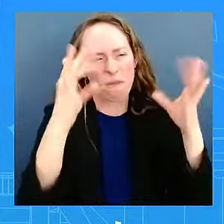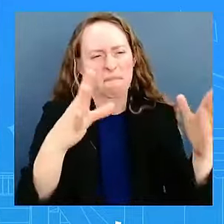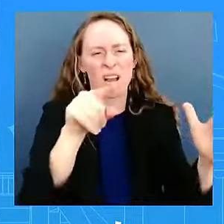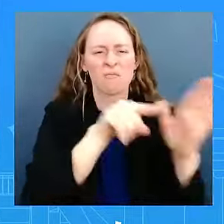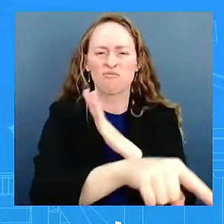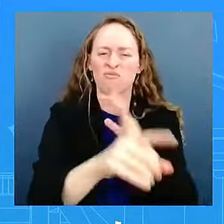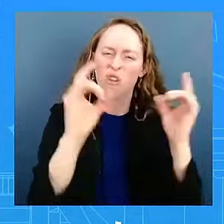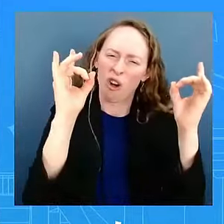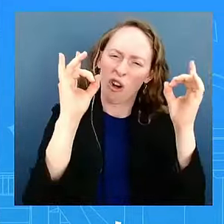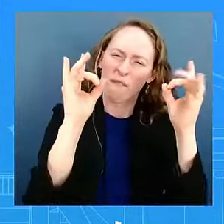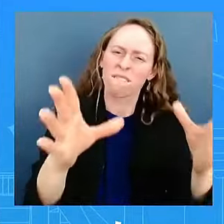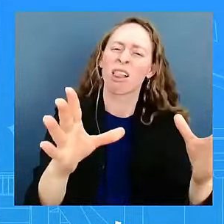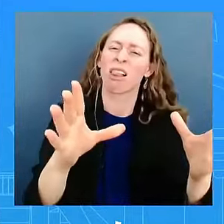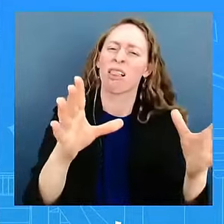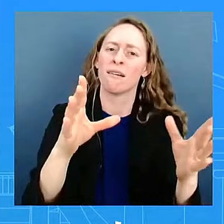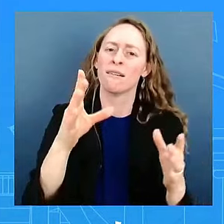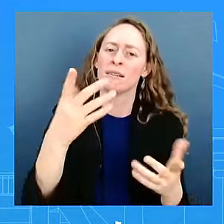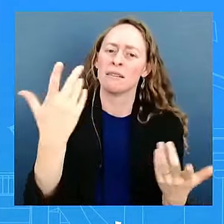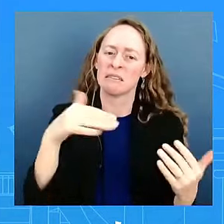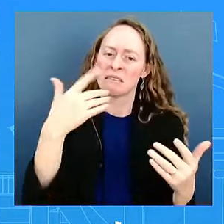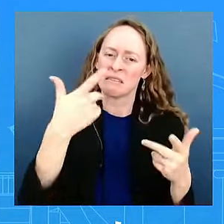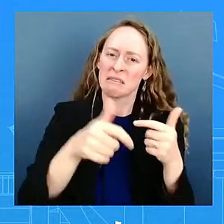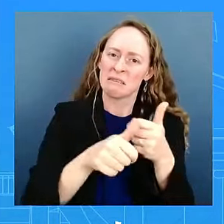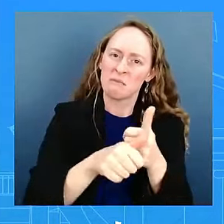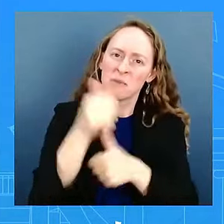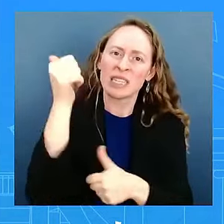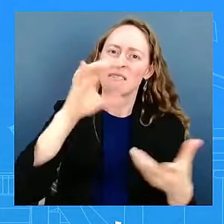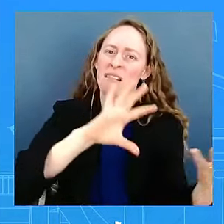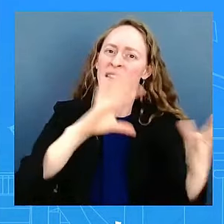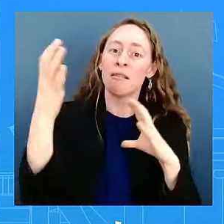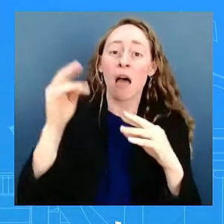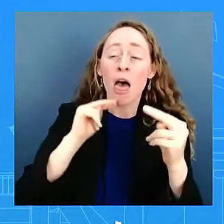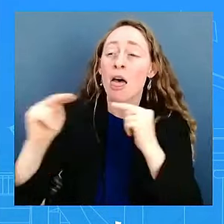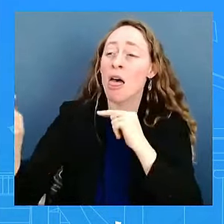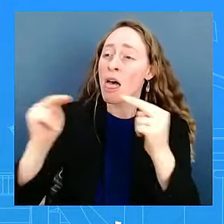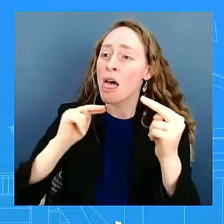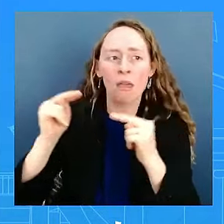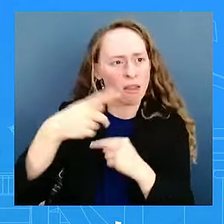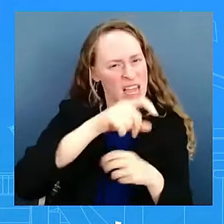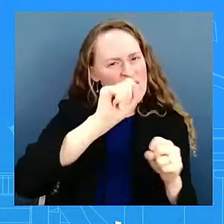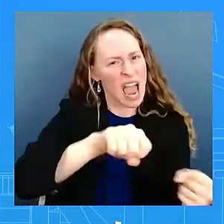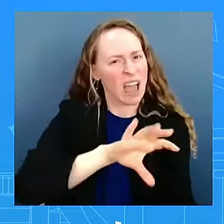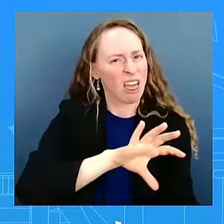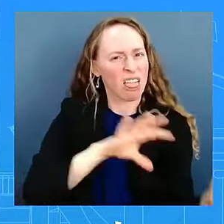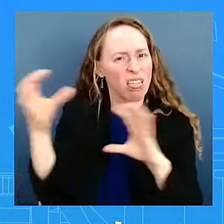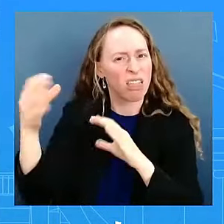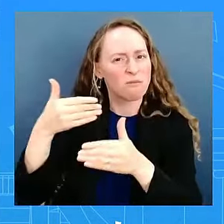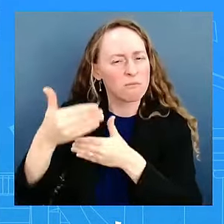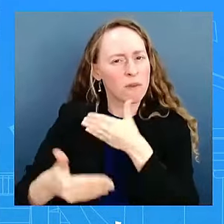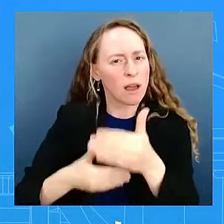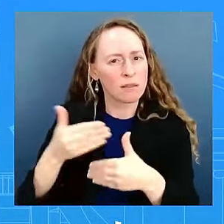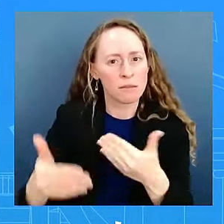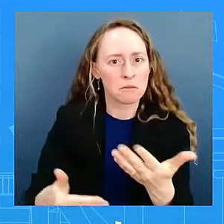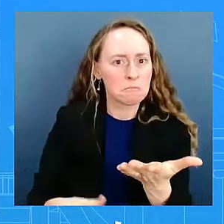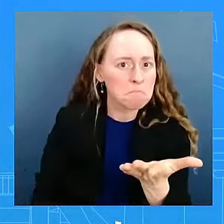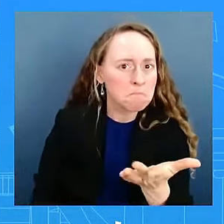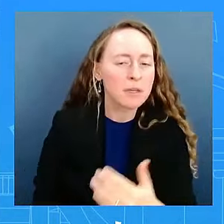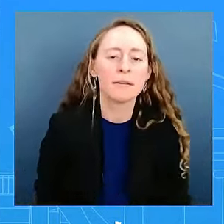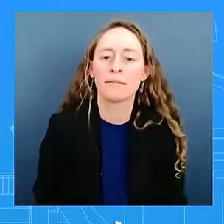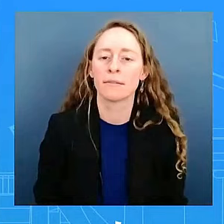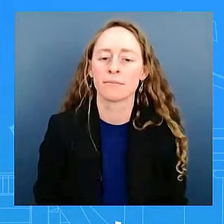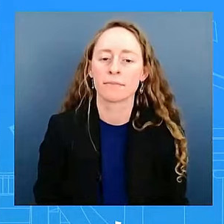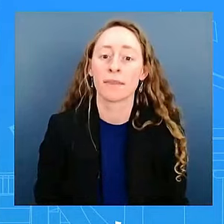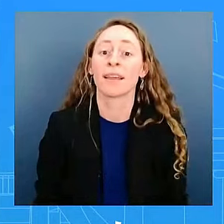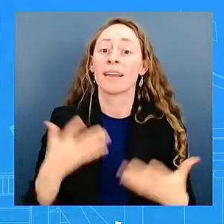to those countries' reaction on this? And also, is the United States war in China expanding its influence in the Middle East